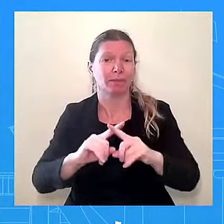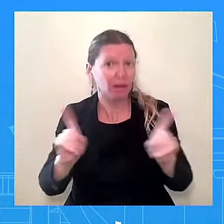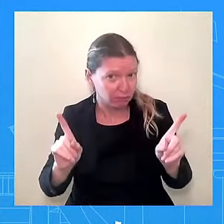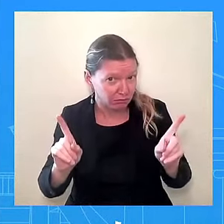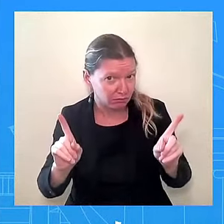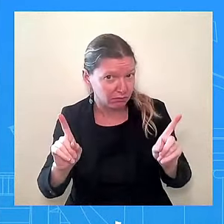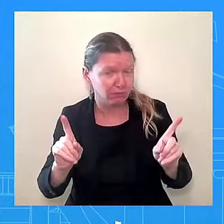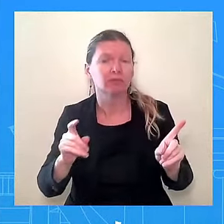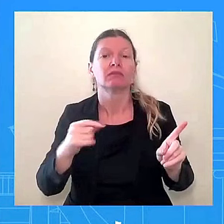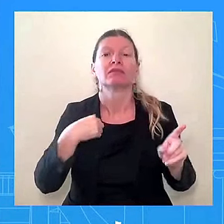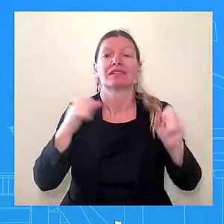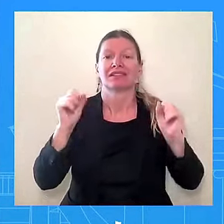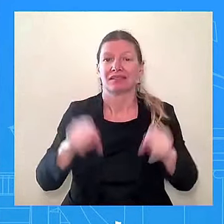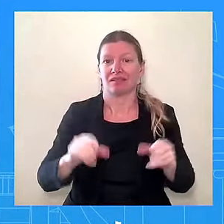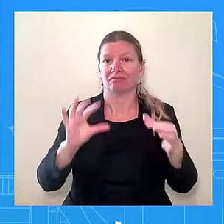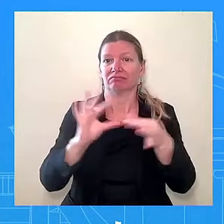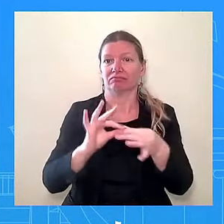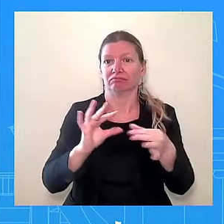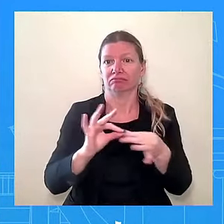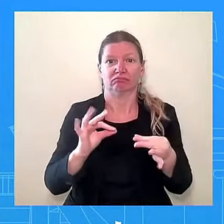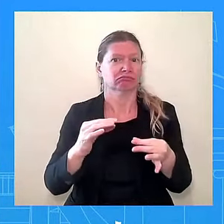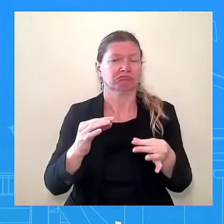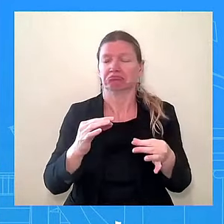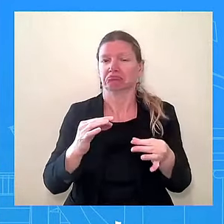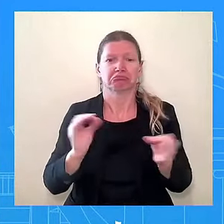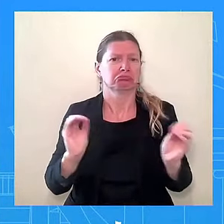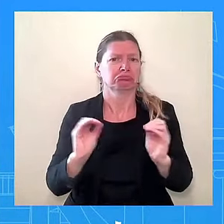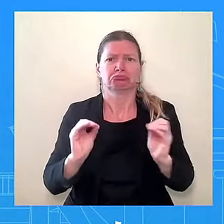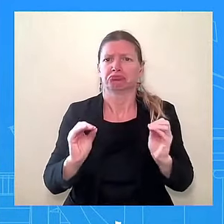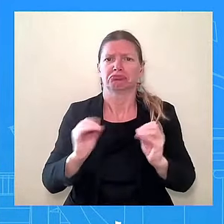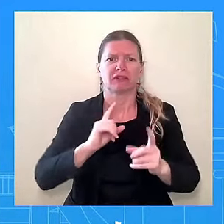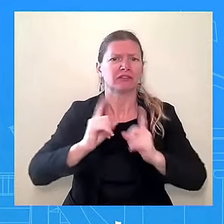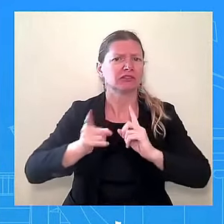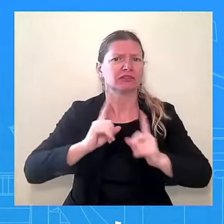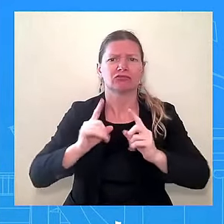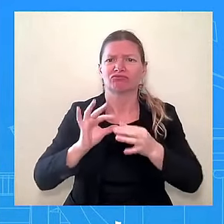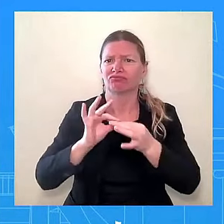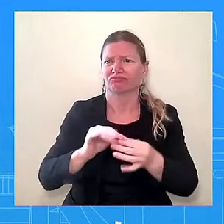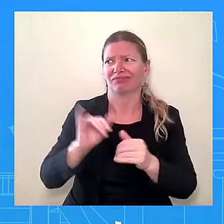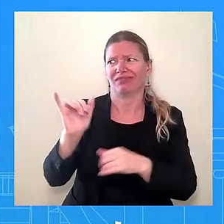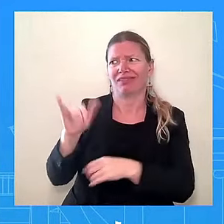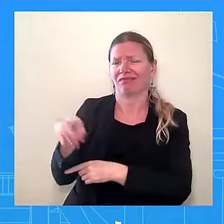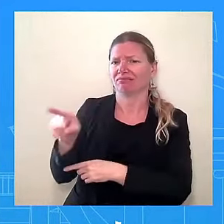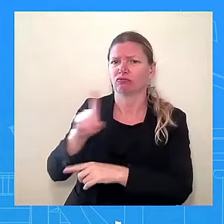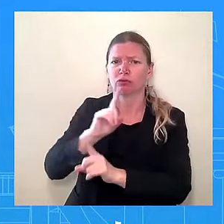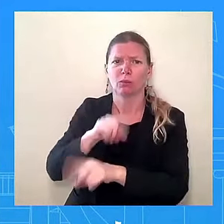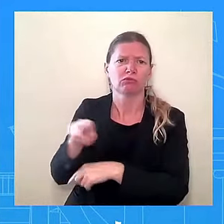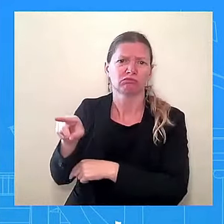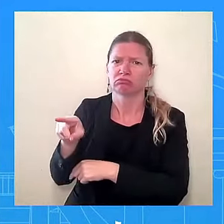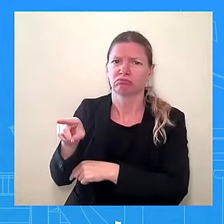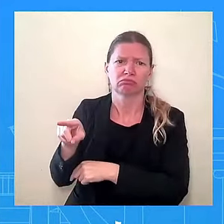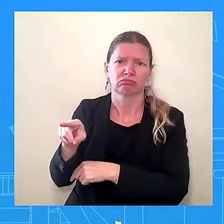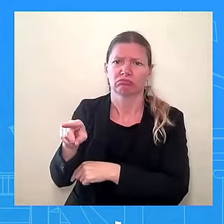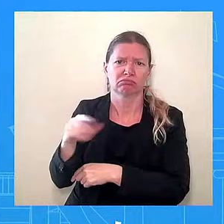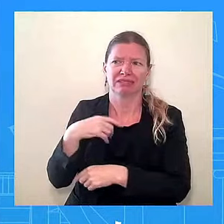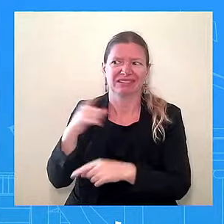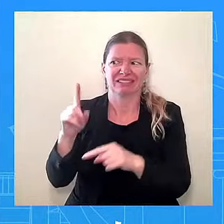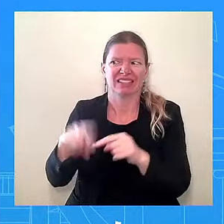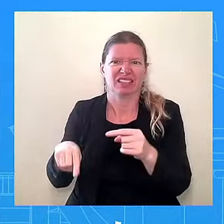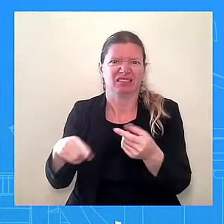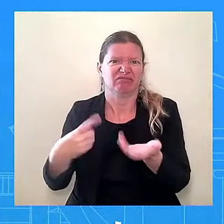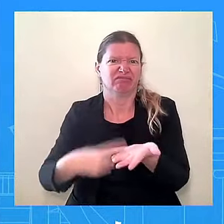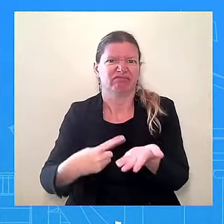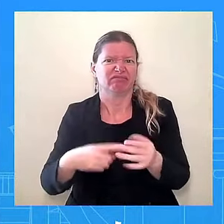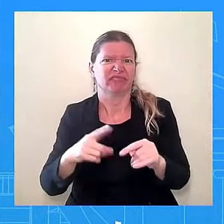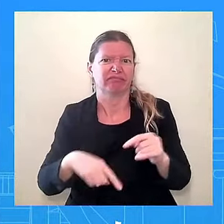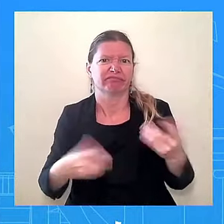around that reporting that I can speak to today. And can you talk about the